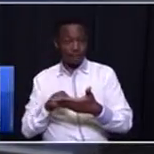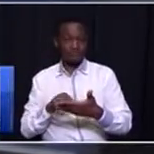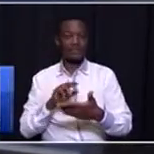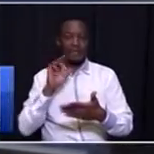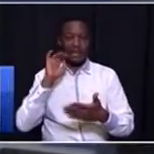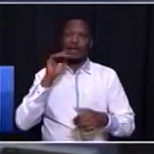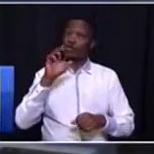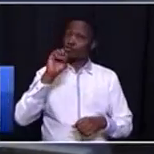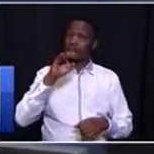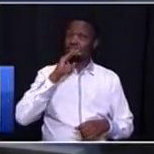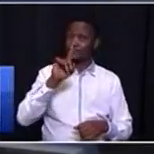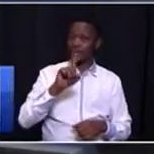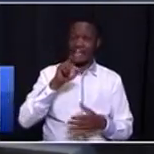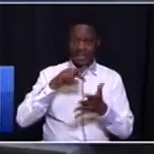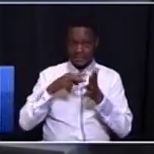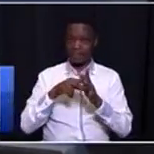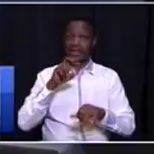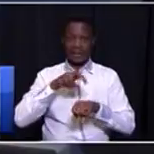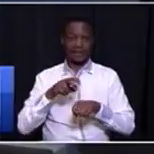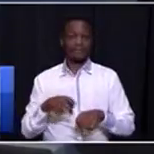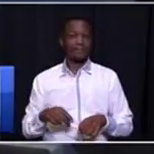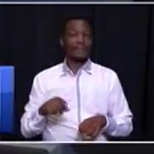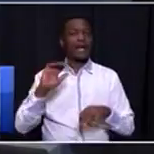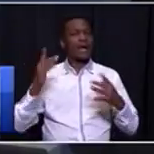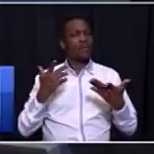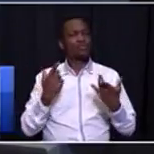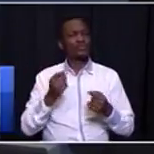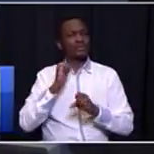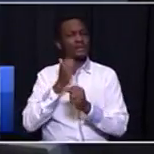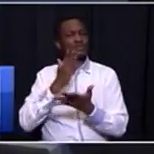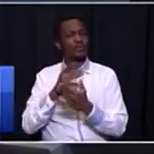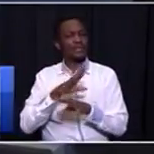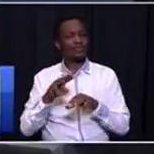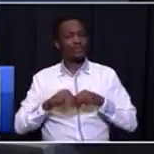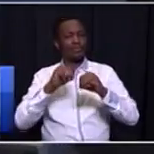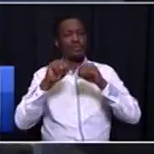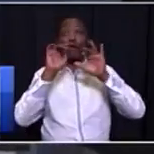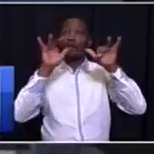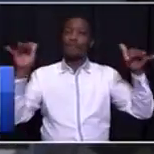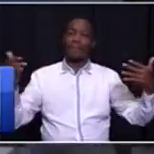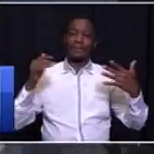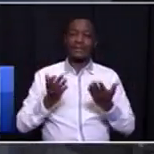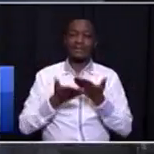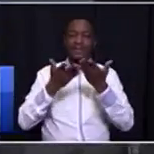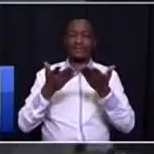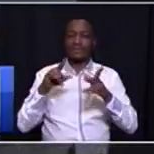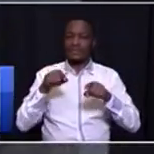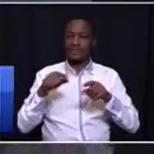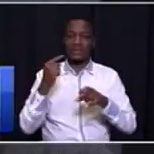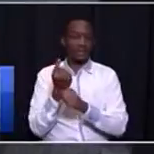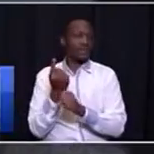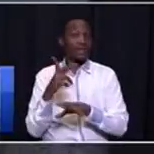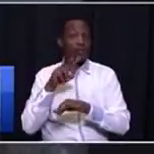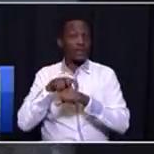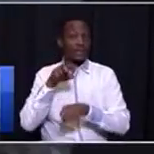I want to do. So, how do we make sure we move all public services in Kauten on digital platforms? That's what I need